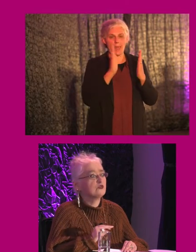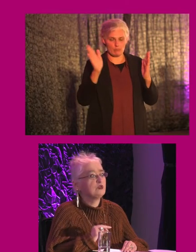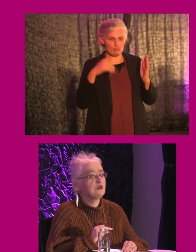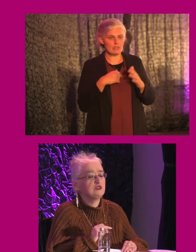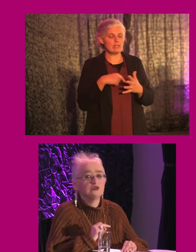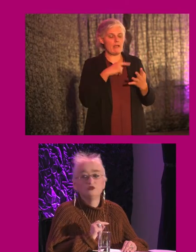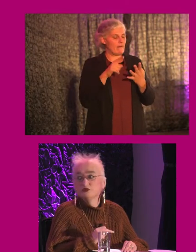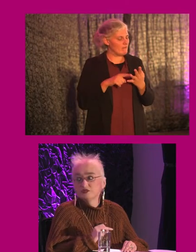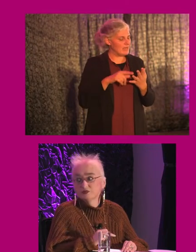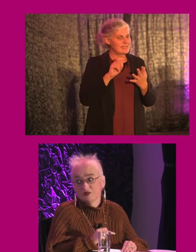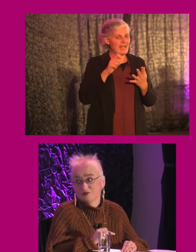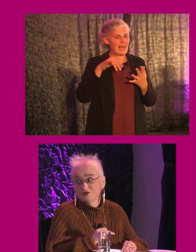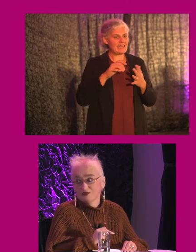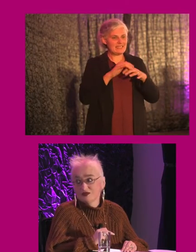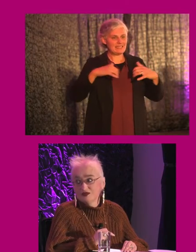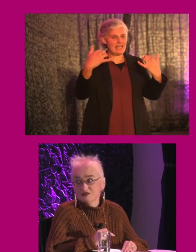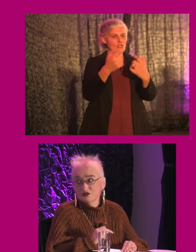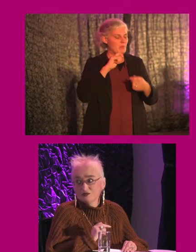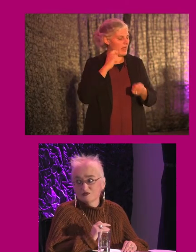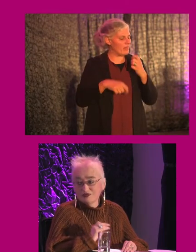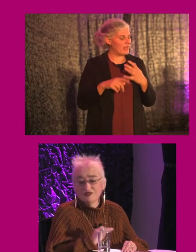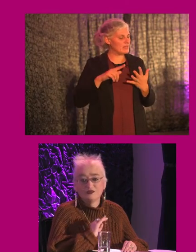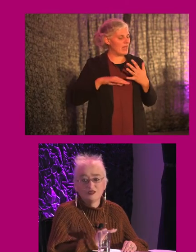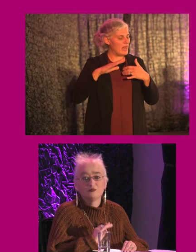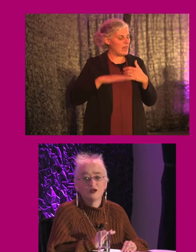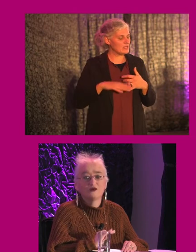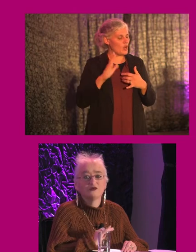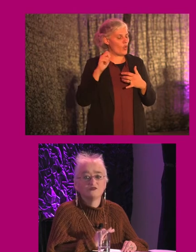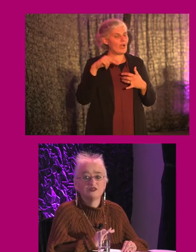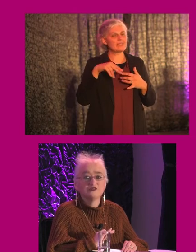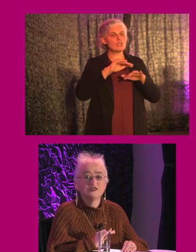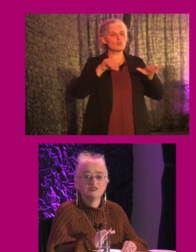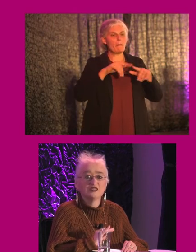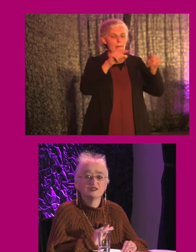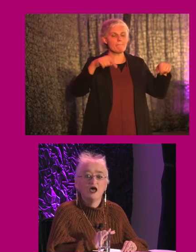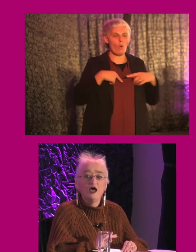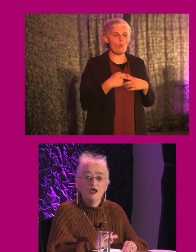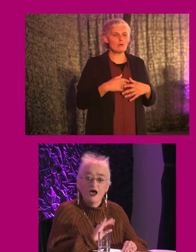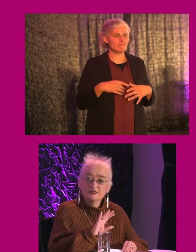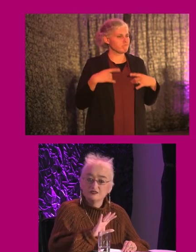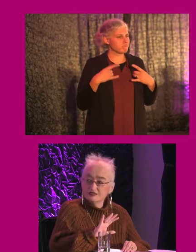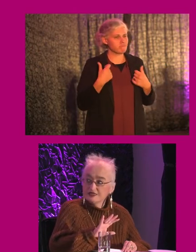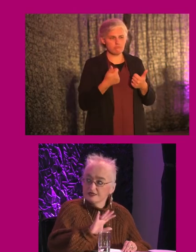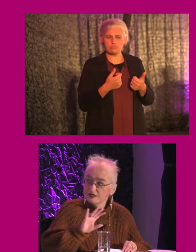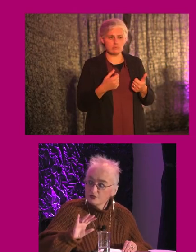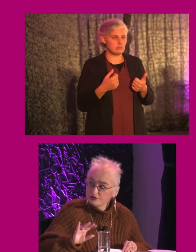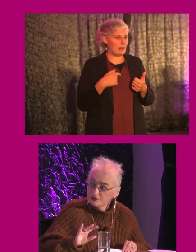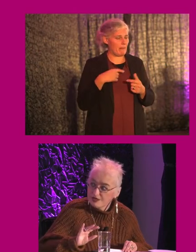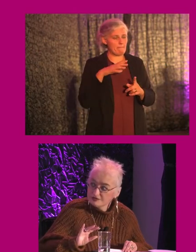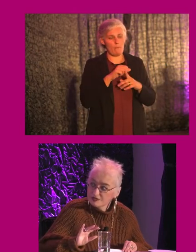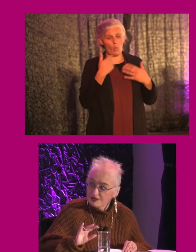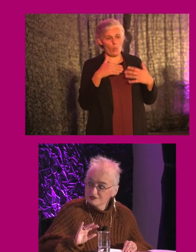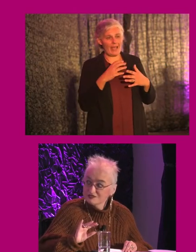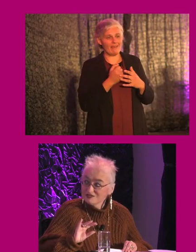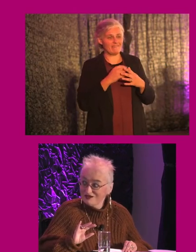fourth will be in the new Lucan Swimming Pool. So we're really, really proud of these facilities. And actually, thinking in what you were